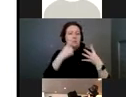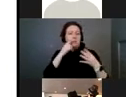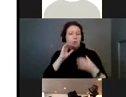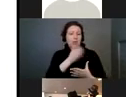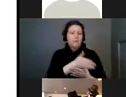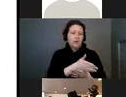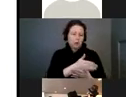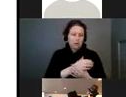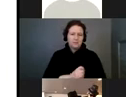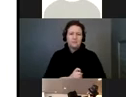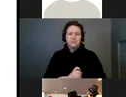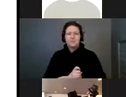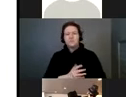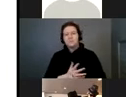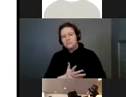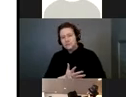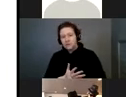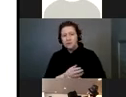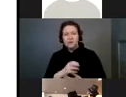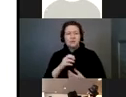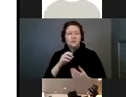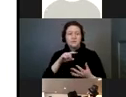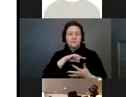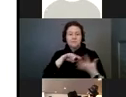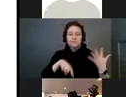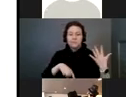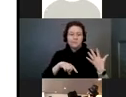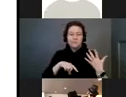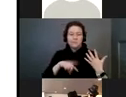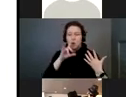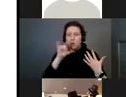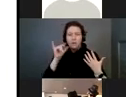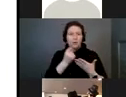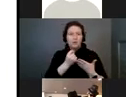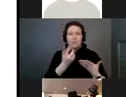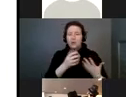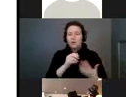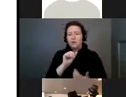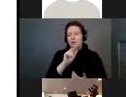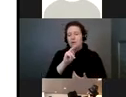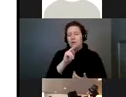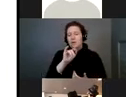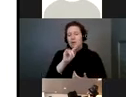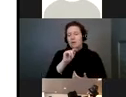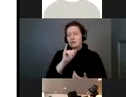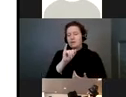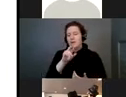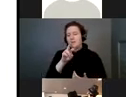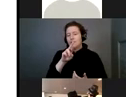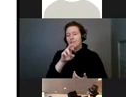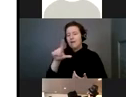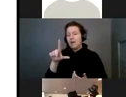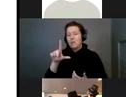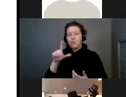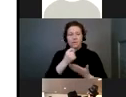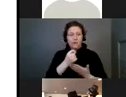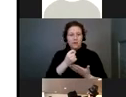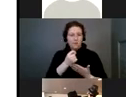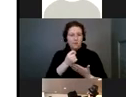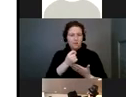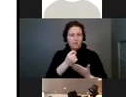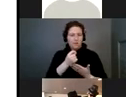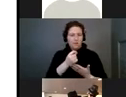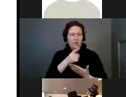So, mainly, antiviral therapy for infants who should have it, and that decision should be made by an infectious